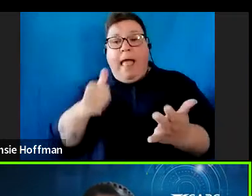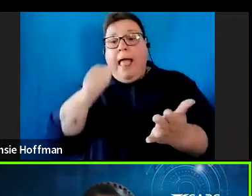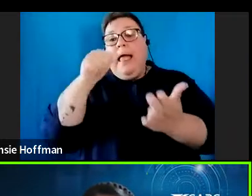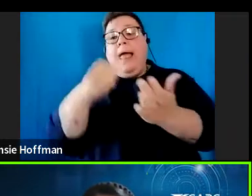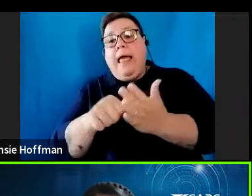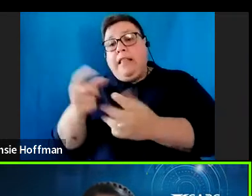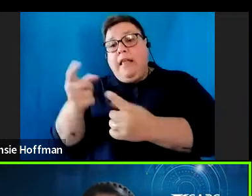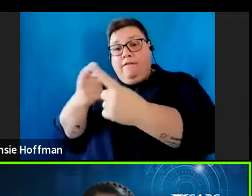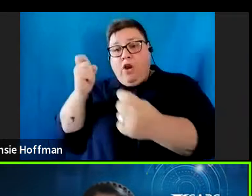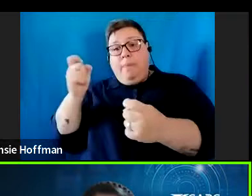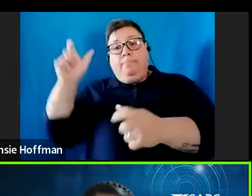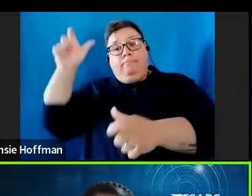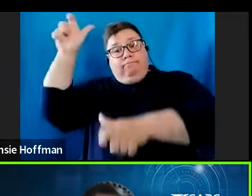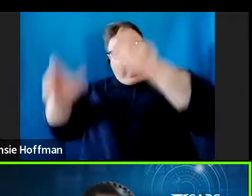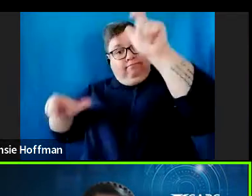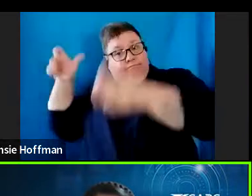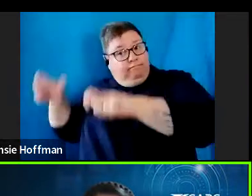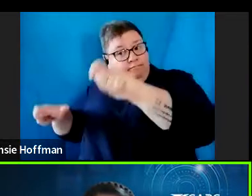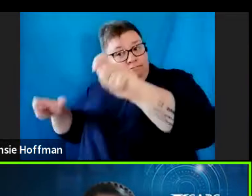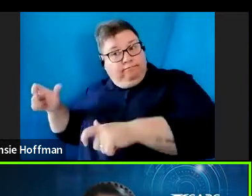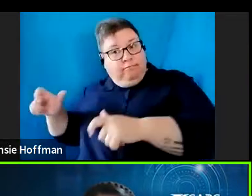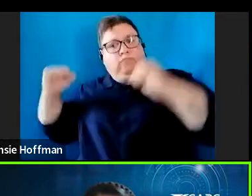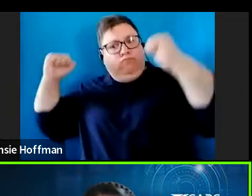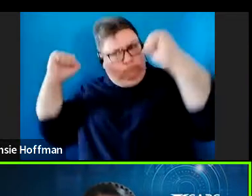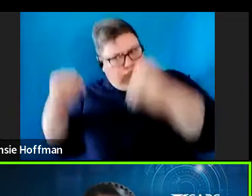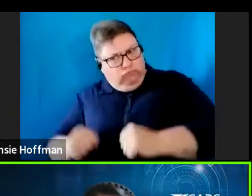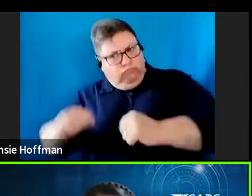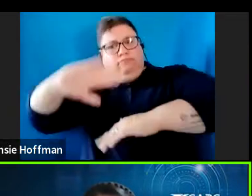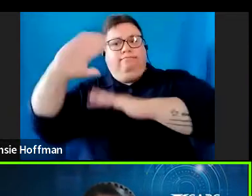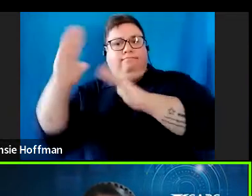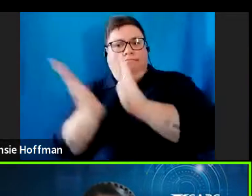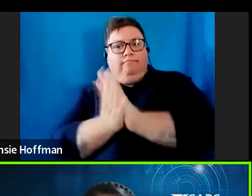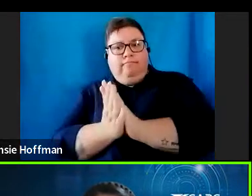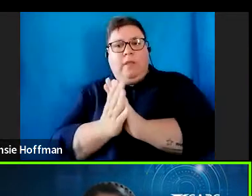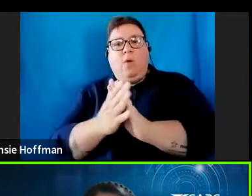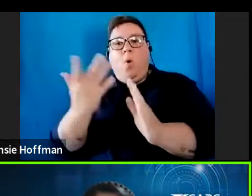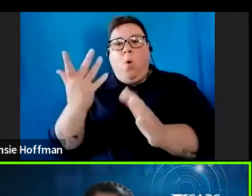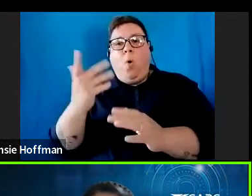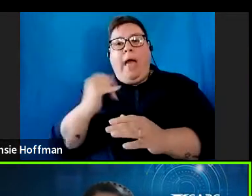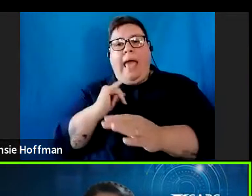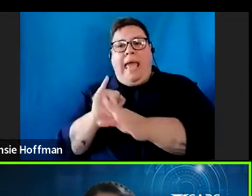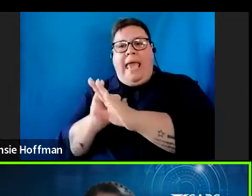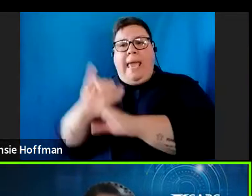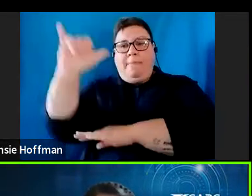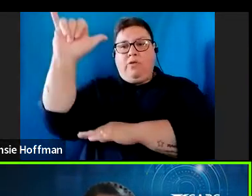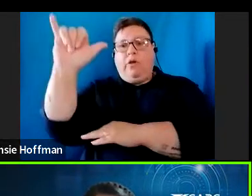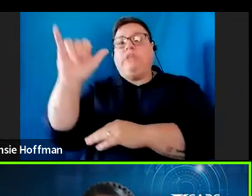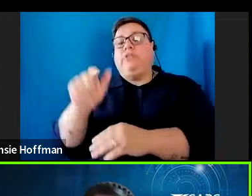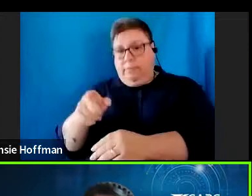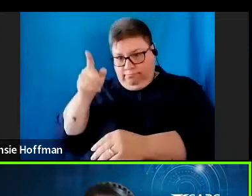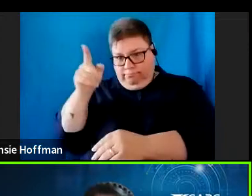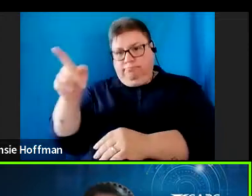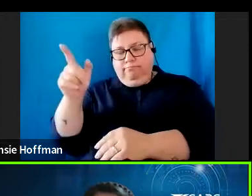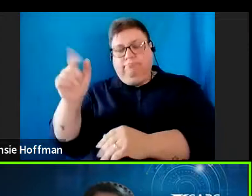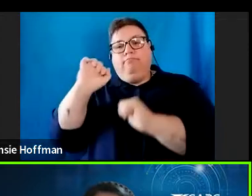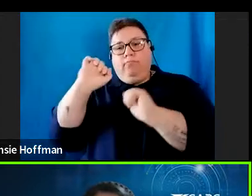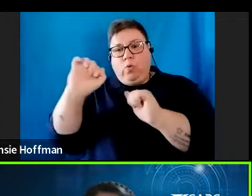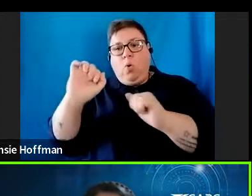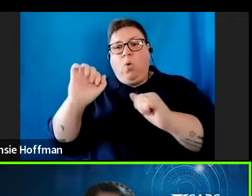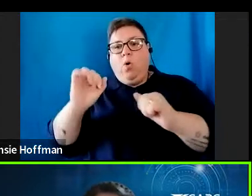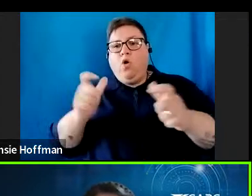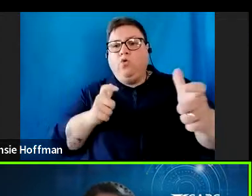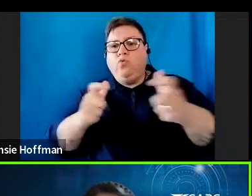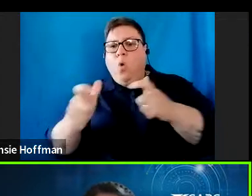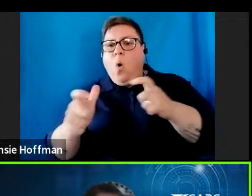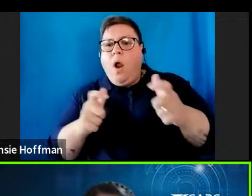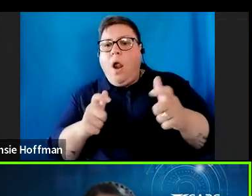authorized dealers does not indicate the immigration is recognized for purposes of exchange control and